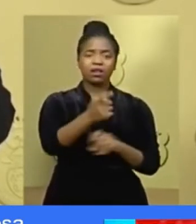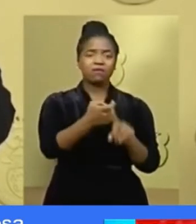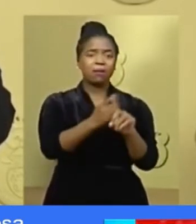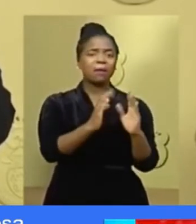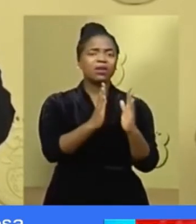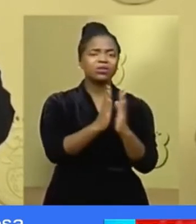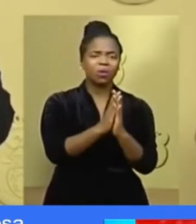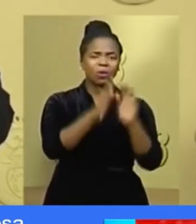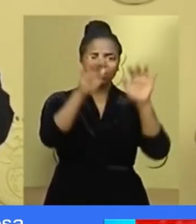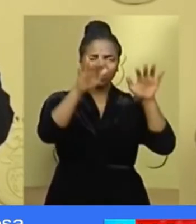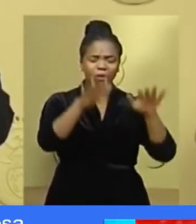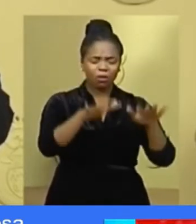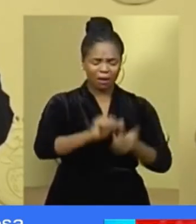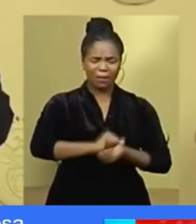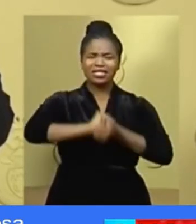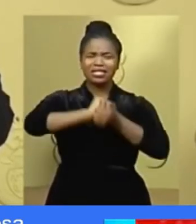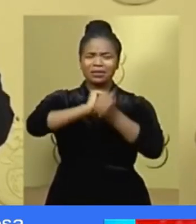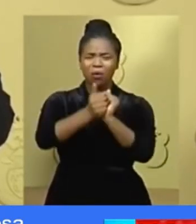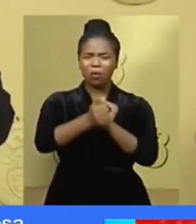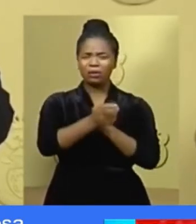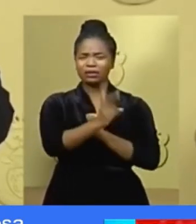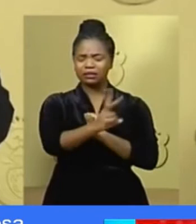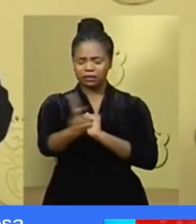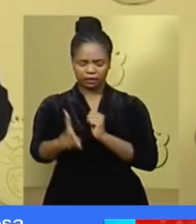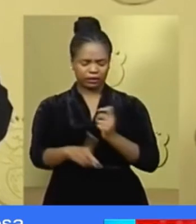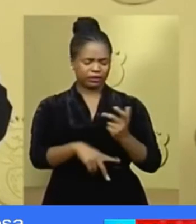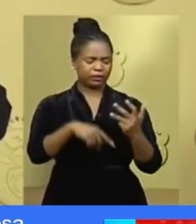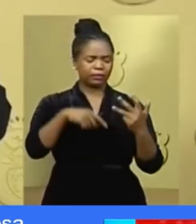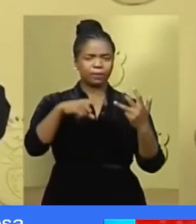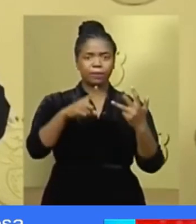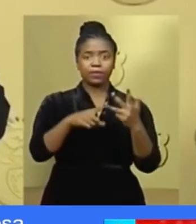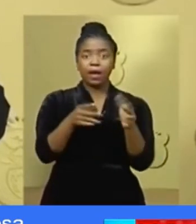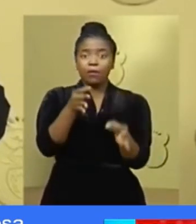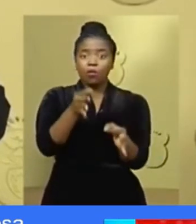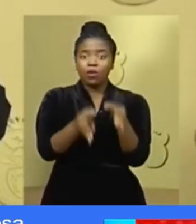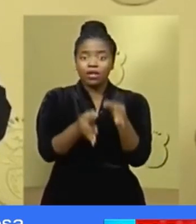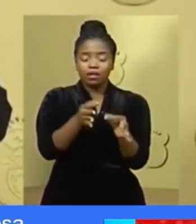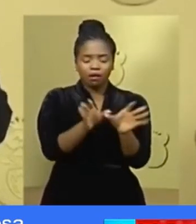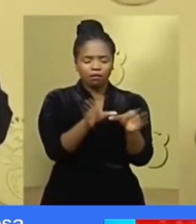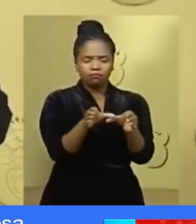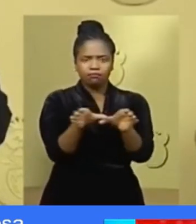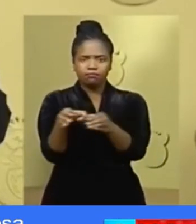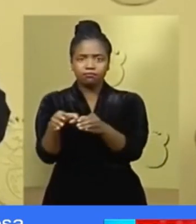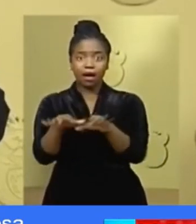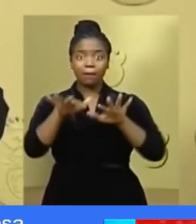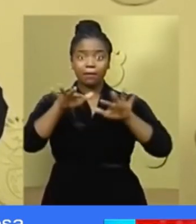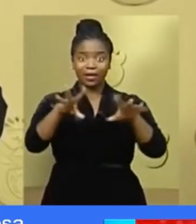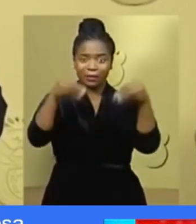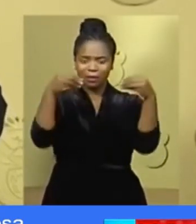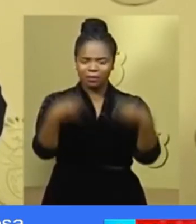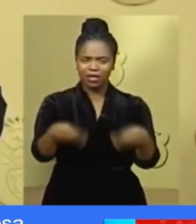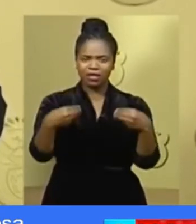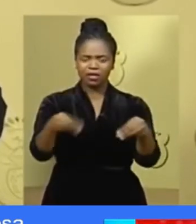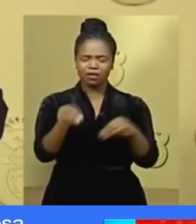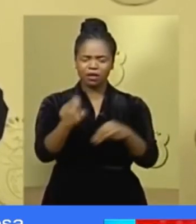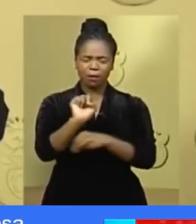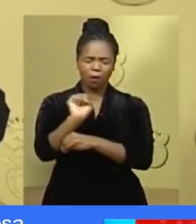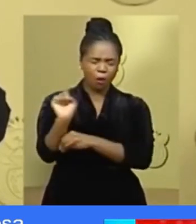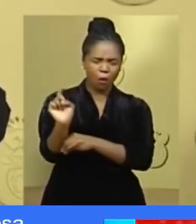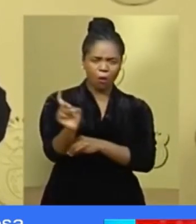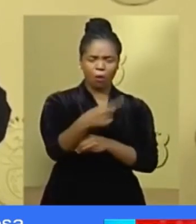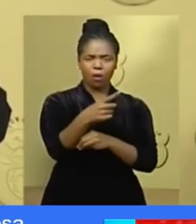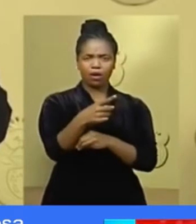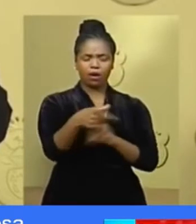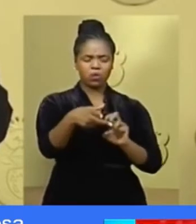leaders to sporting associations, from political parties to business people, from